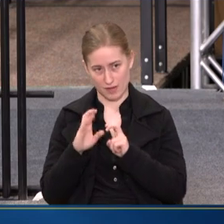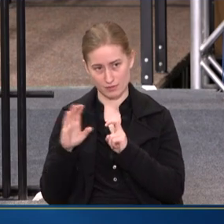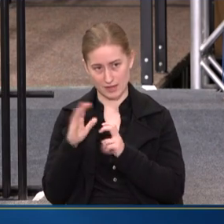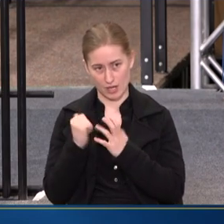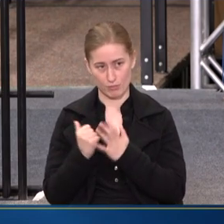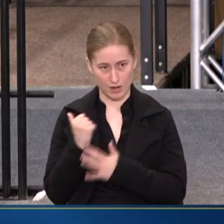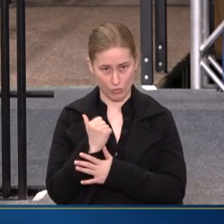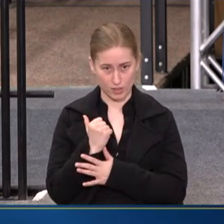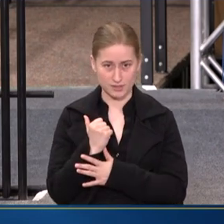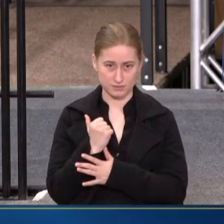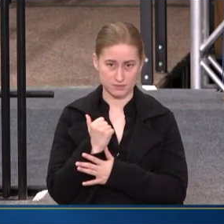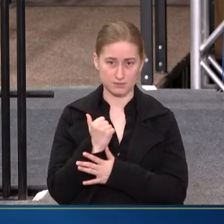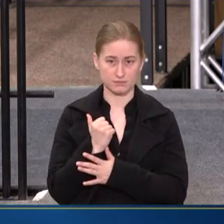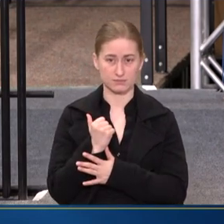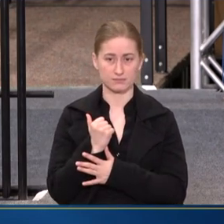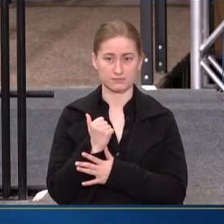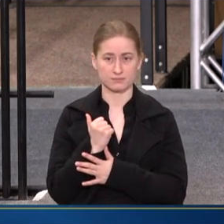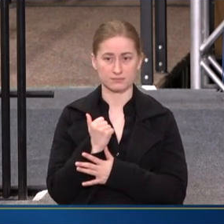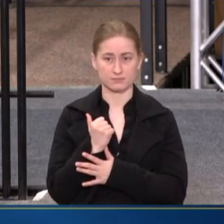priorities,